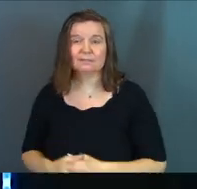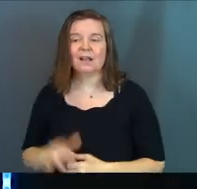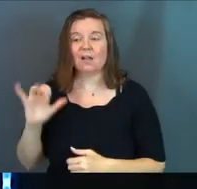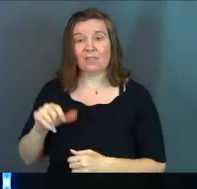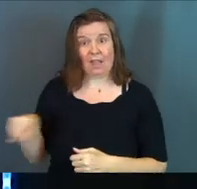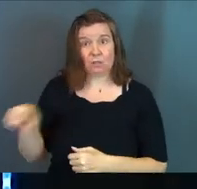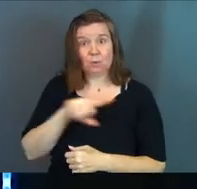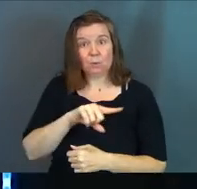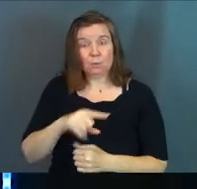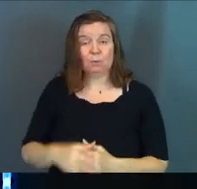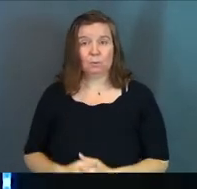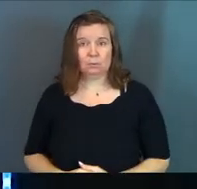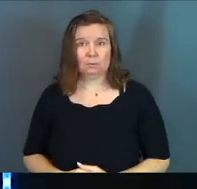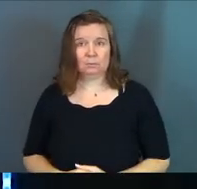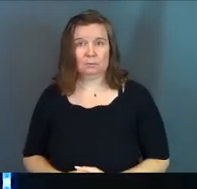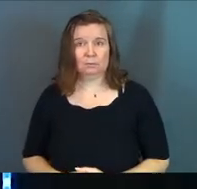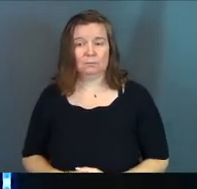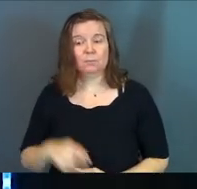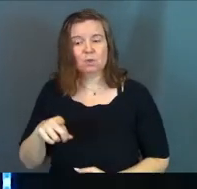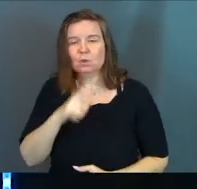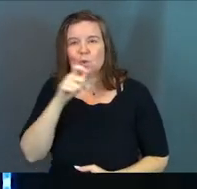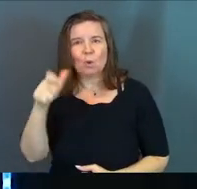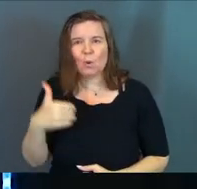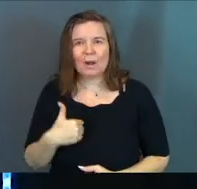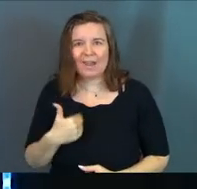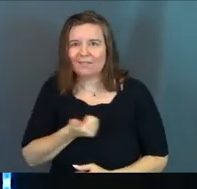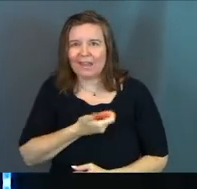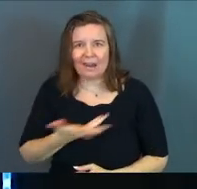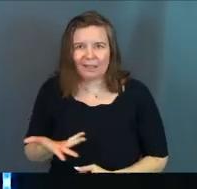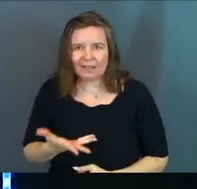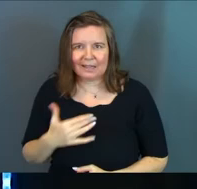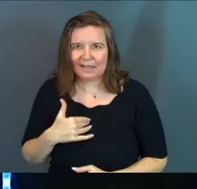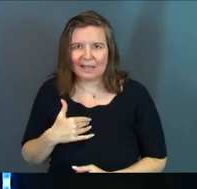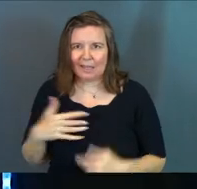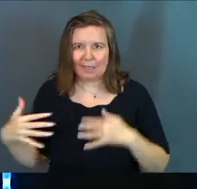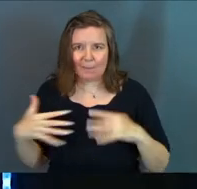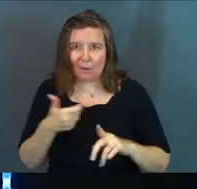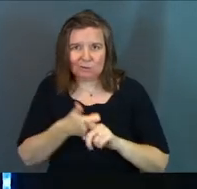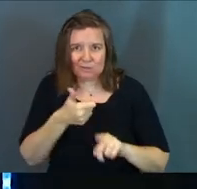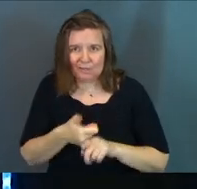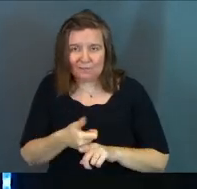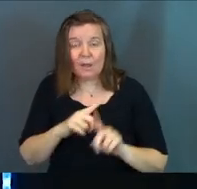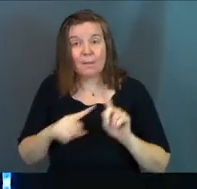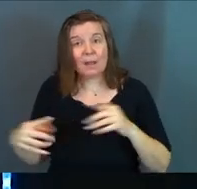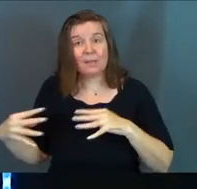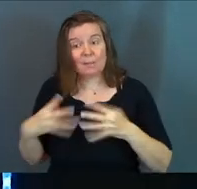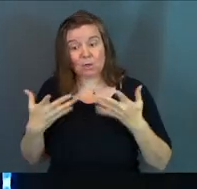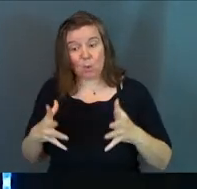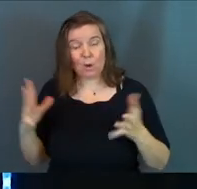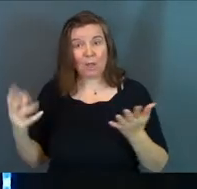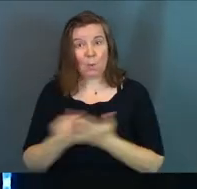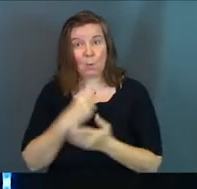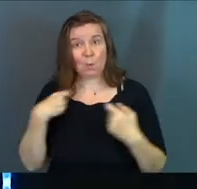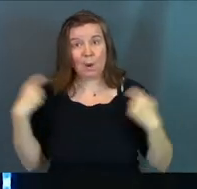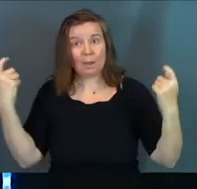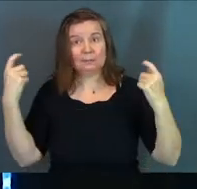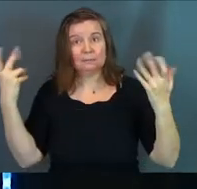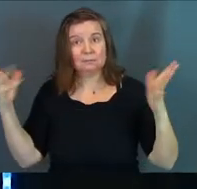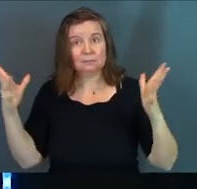That's you. You don't have anything in the battle. But the battle's already won.